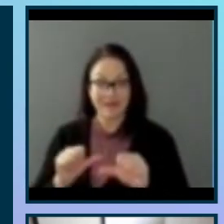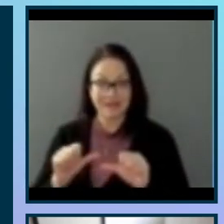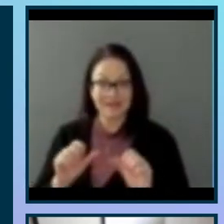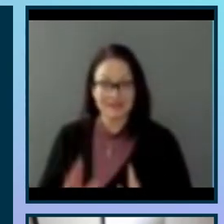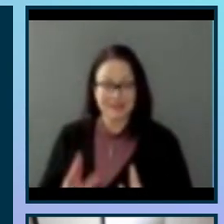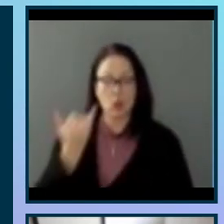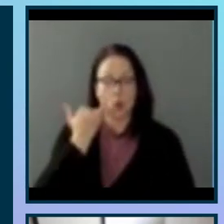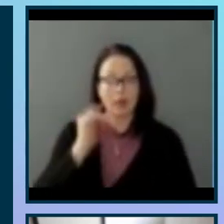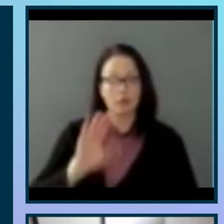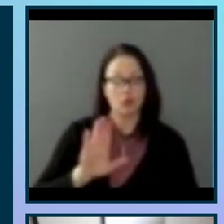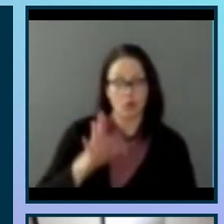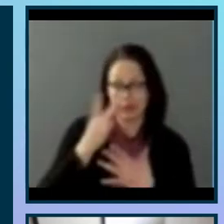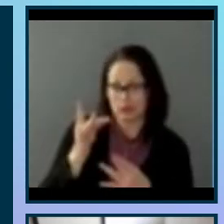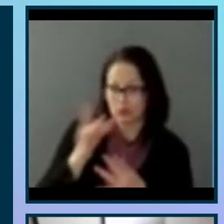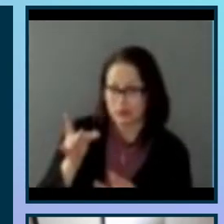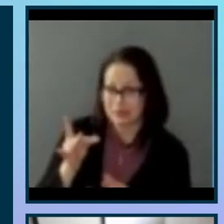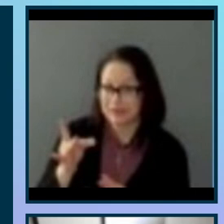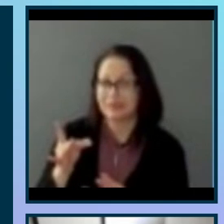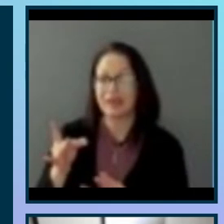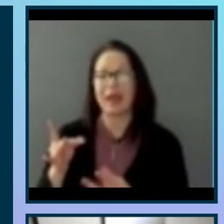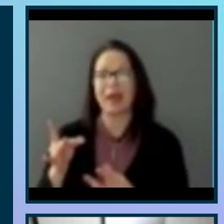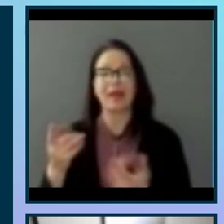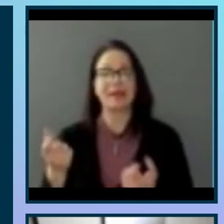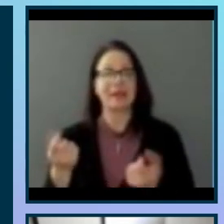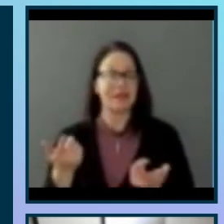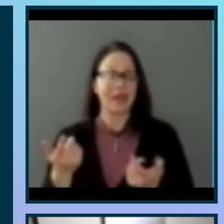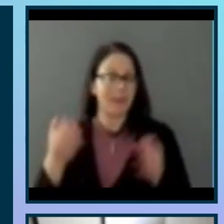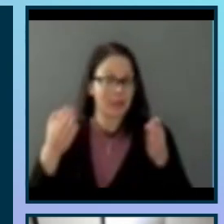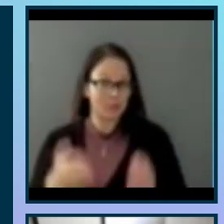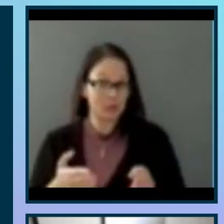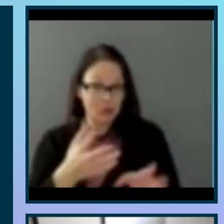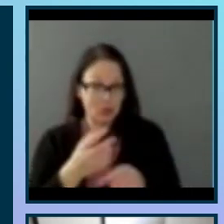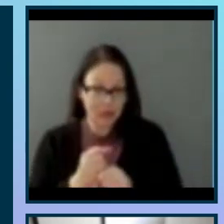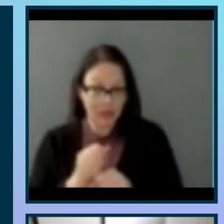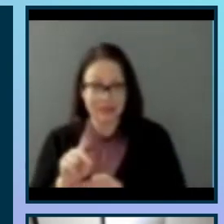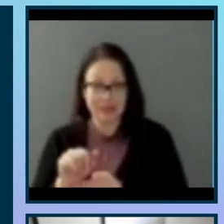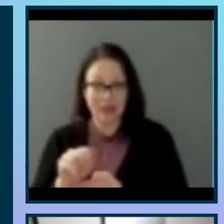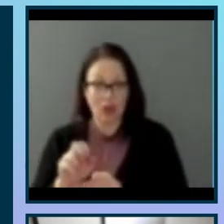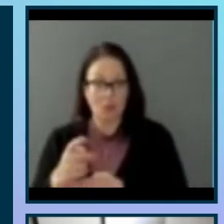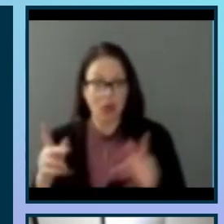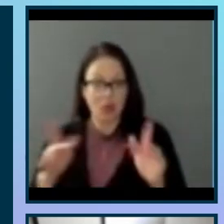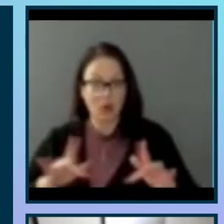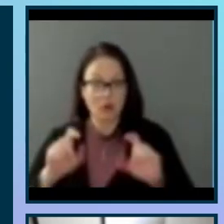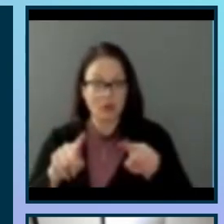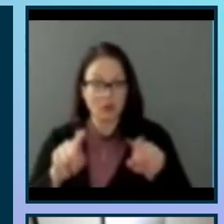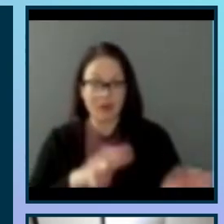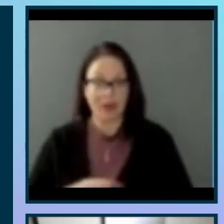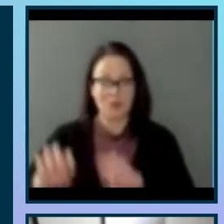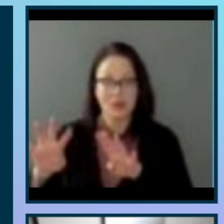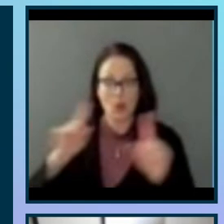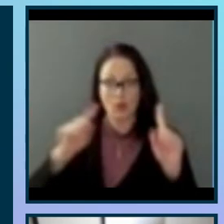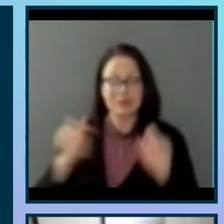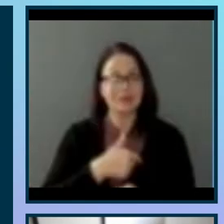if you're interested in being somebody who gets the audio moth recorder and record sounds and uploads those sounds, we